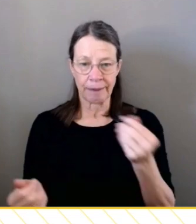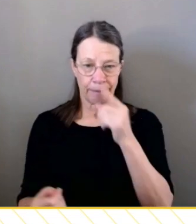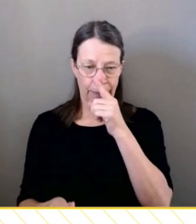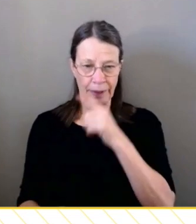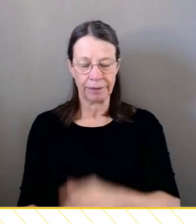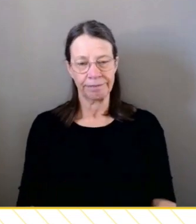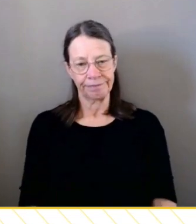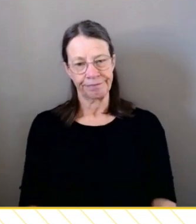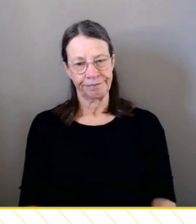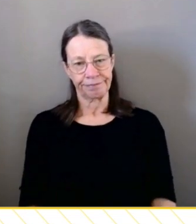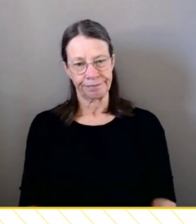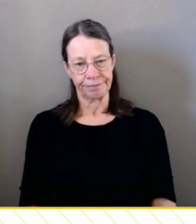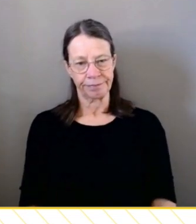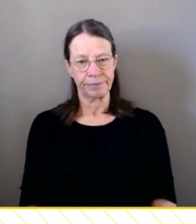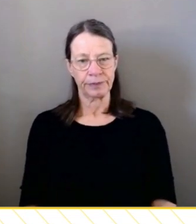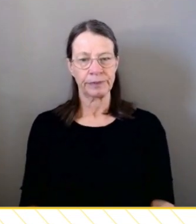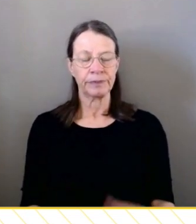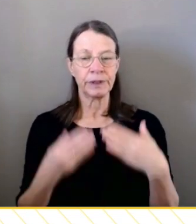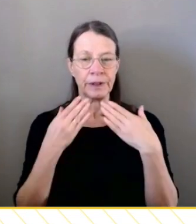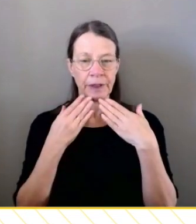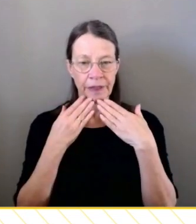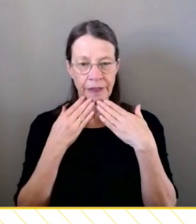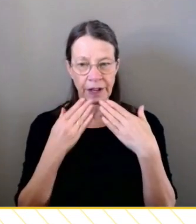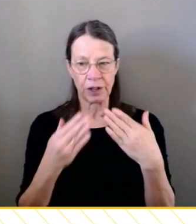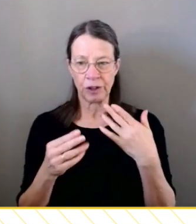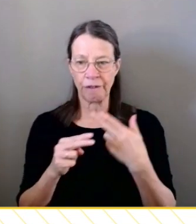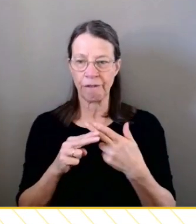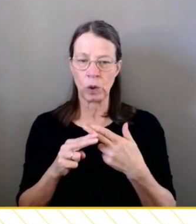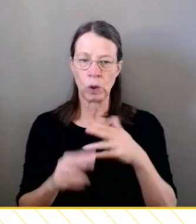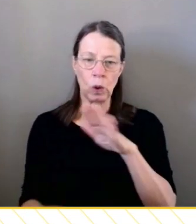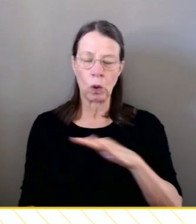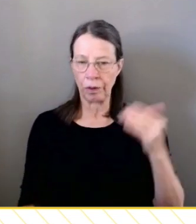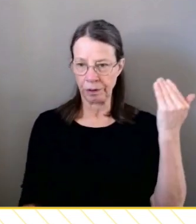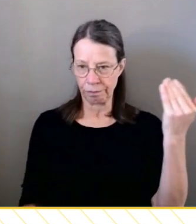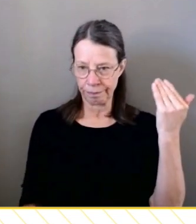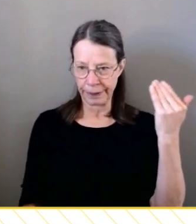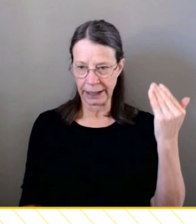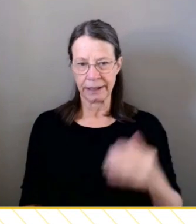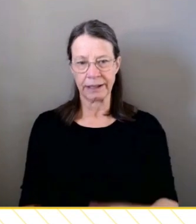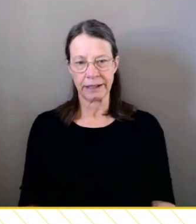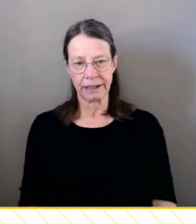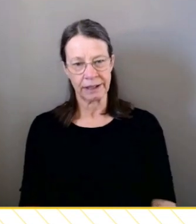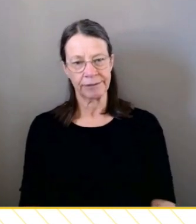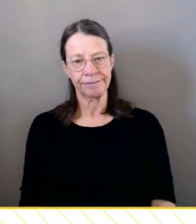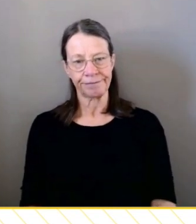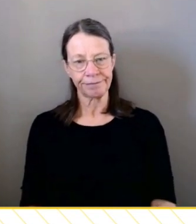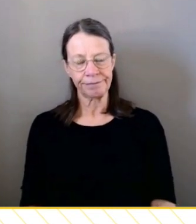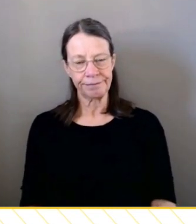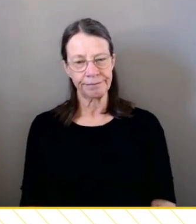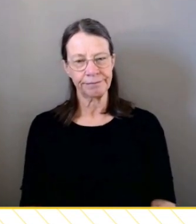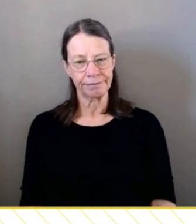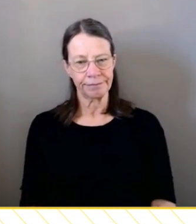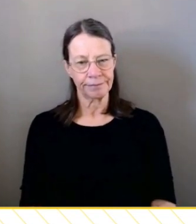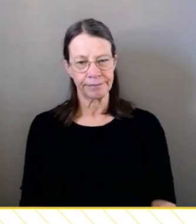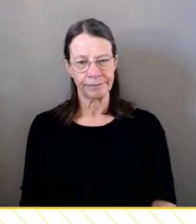Firstly, thank you to all our speakers. It has been incredible to